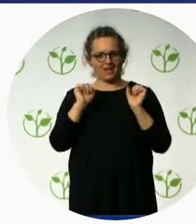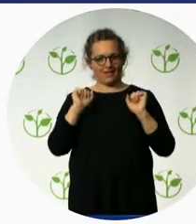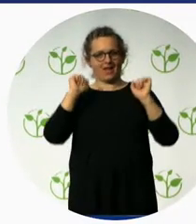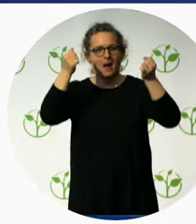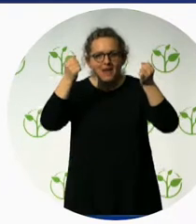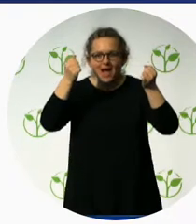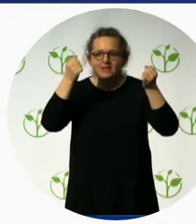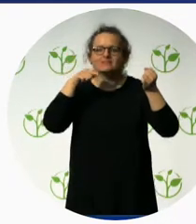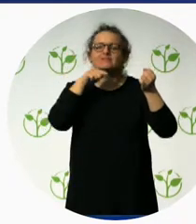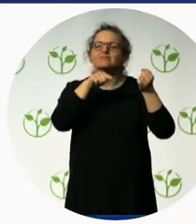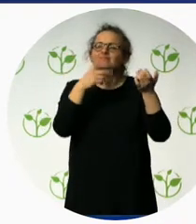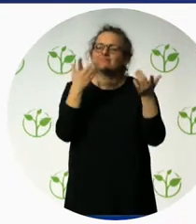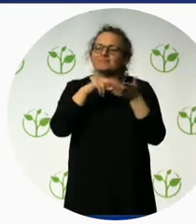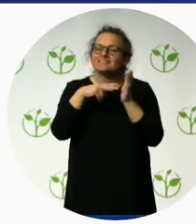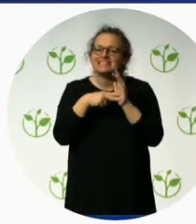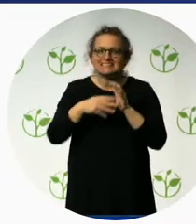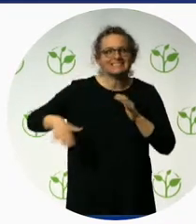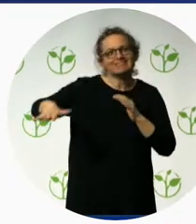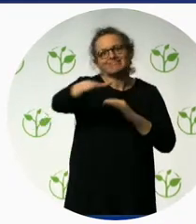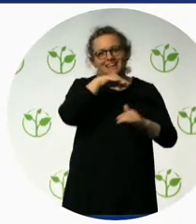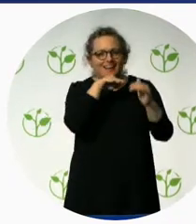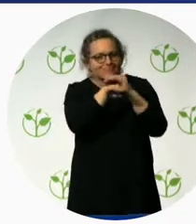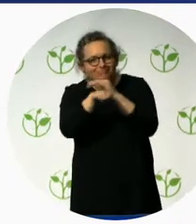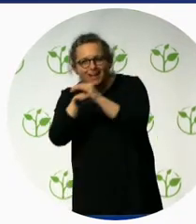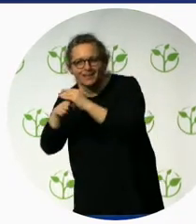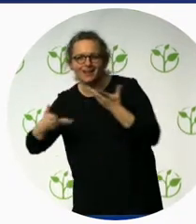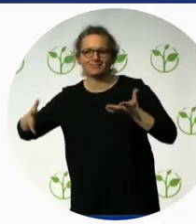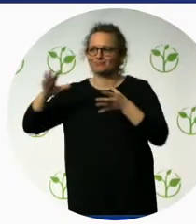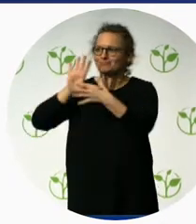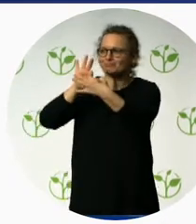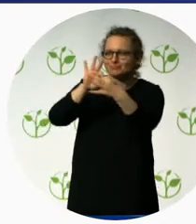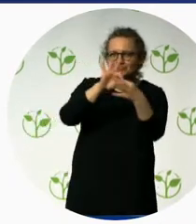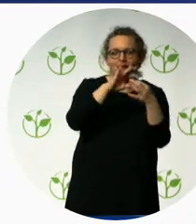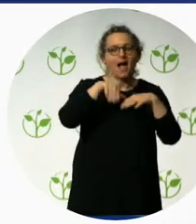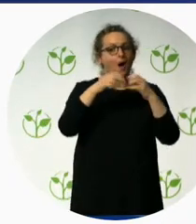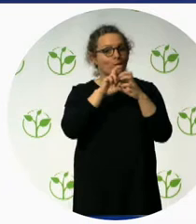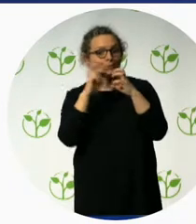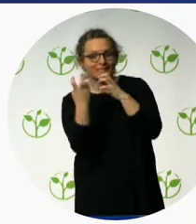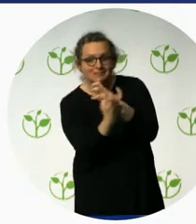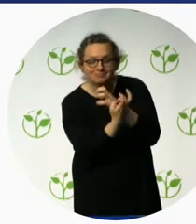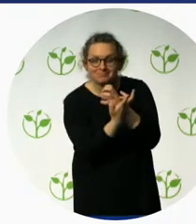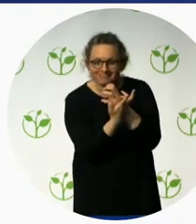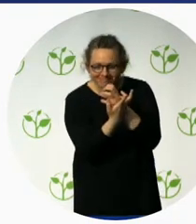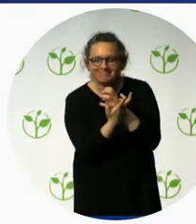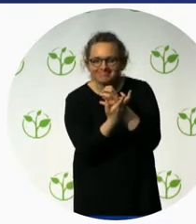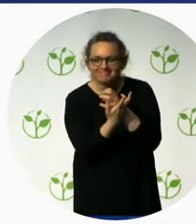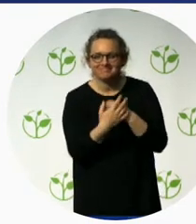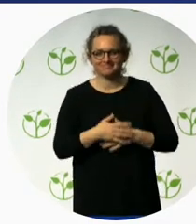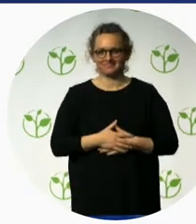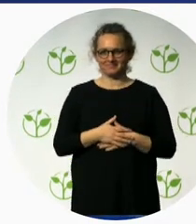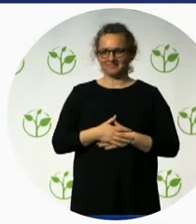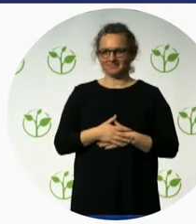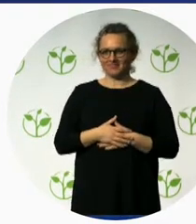subject of accessibility and tourism. Both her parents had disabilities and those personal